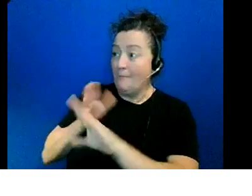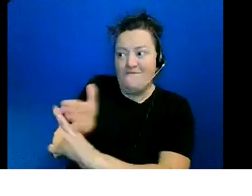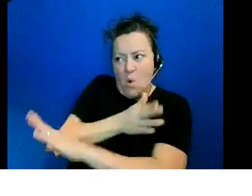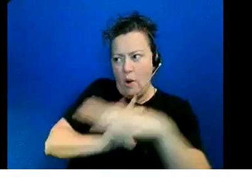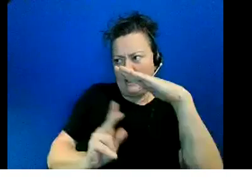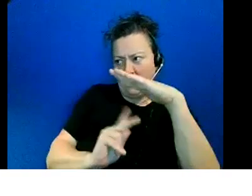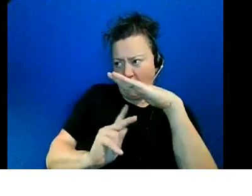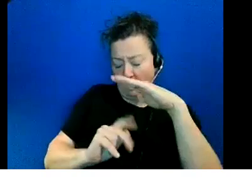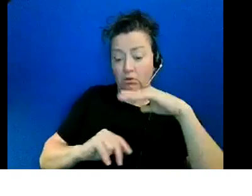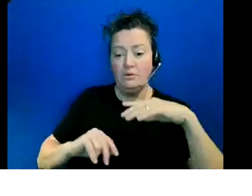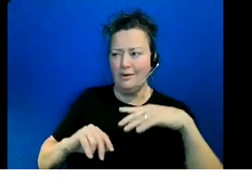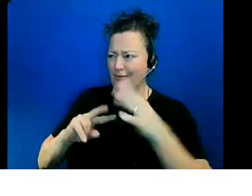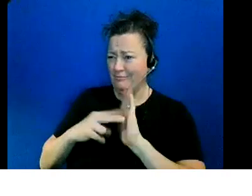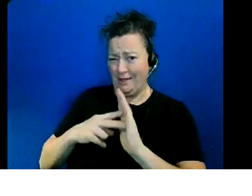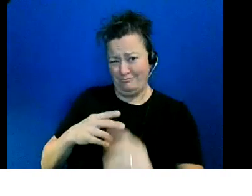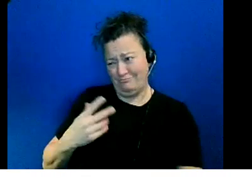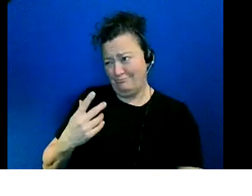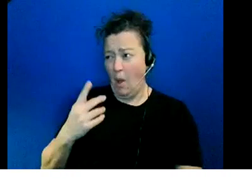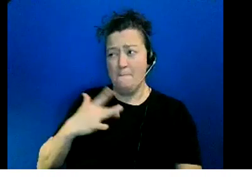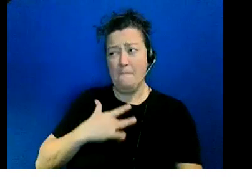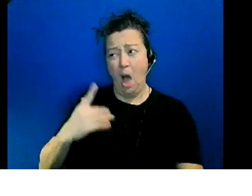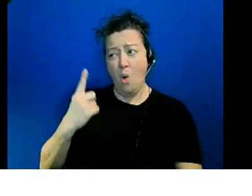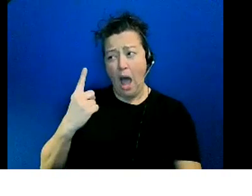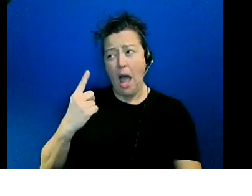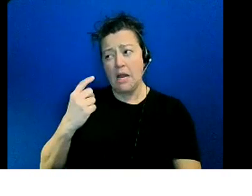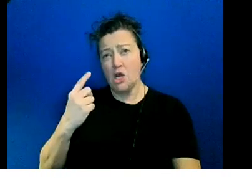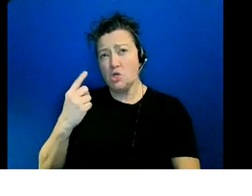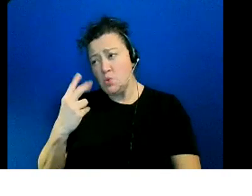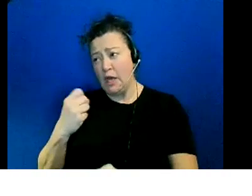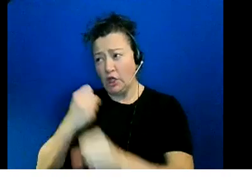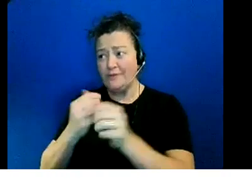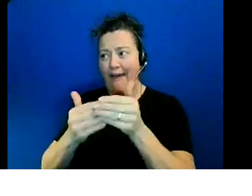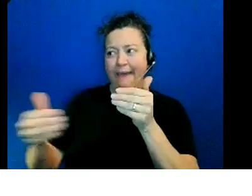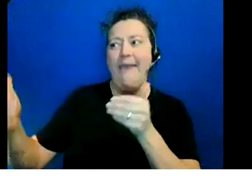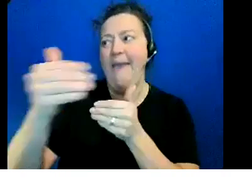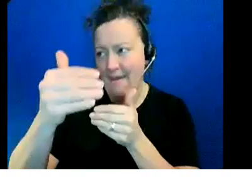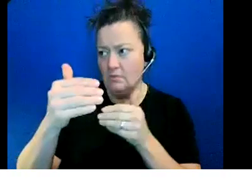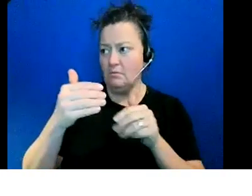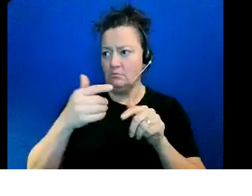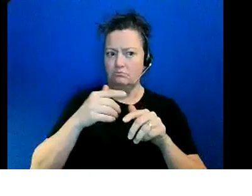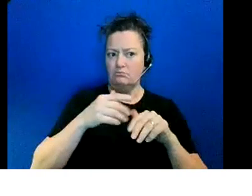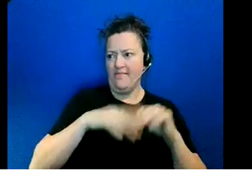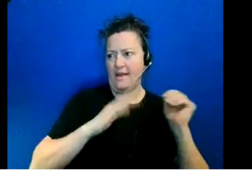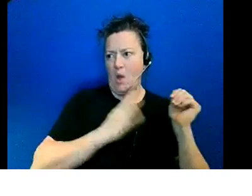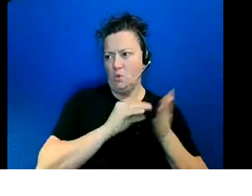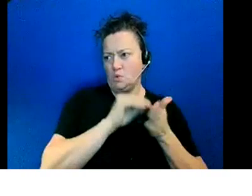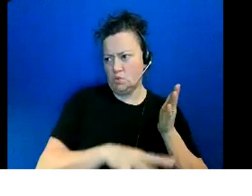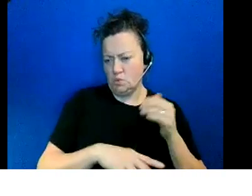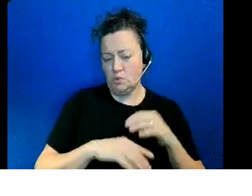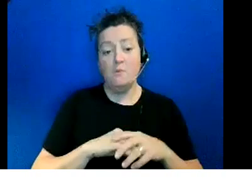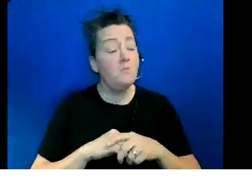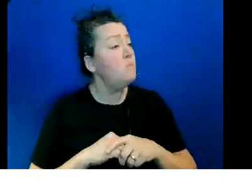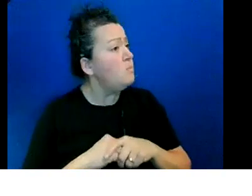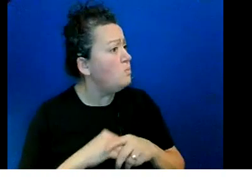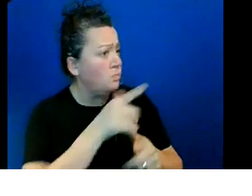they're writing and they're like a year if not two years ahead of some of our students so it's absolutely yeah yeah